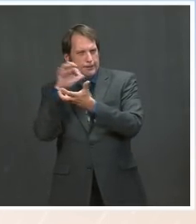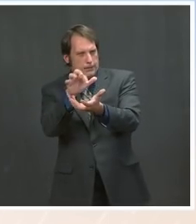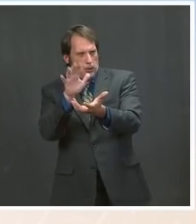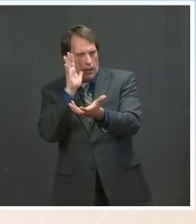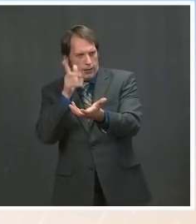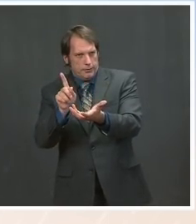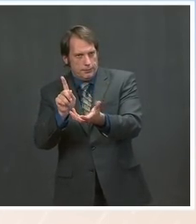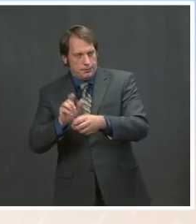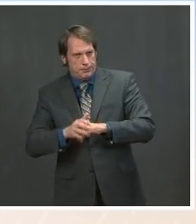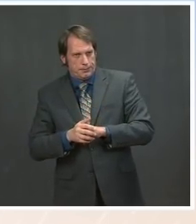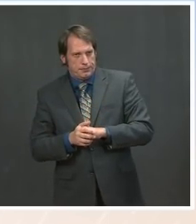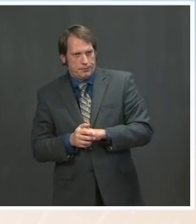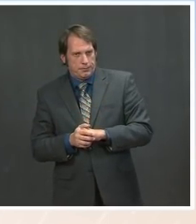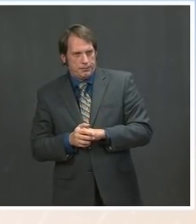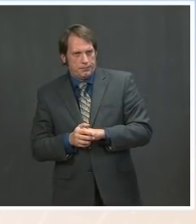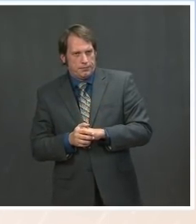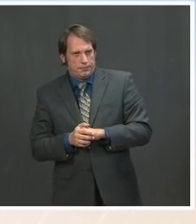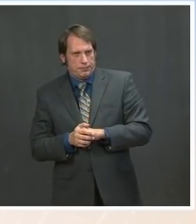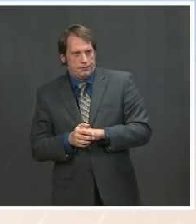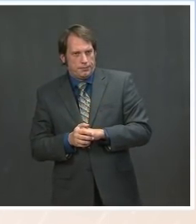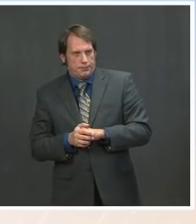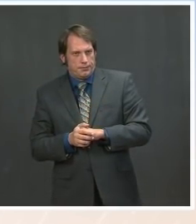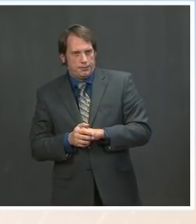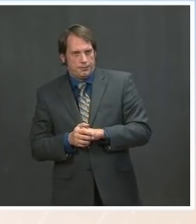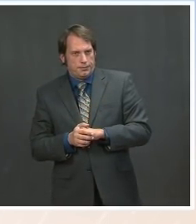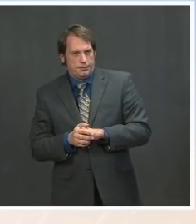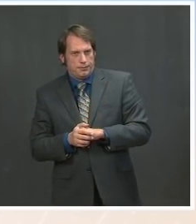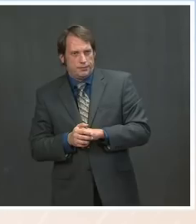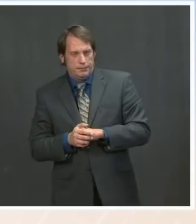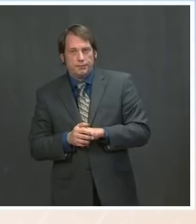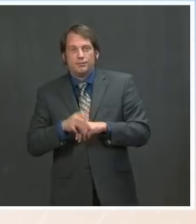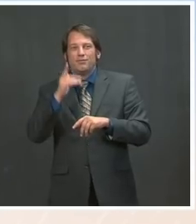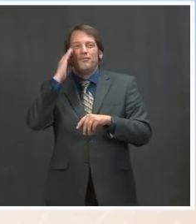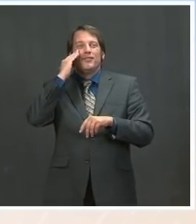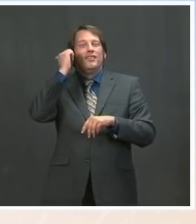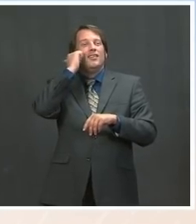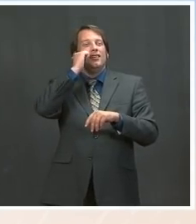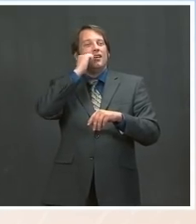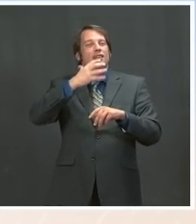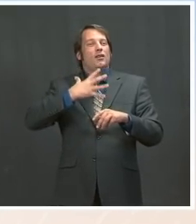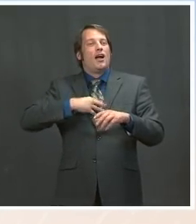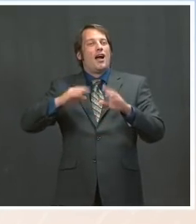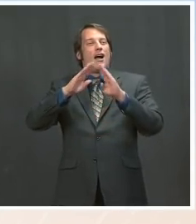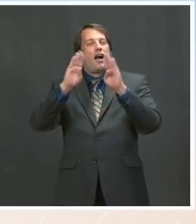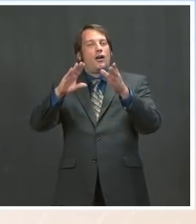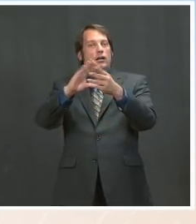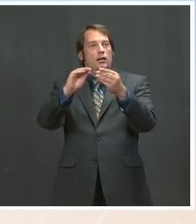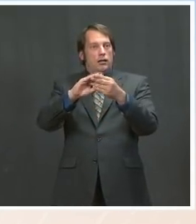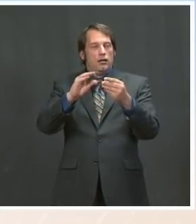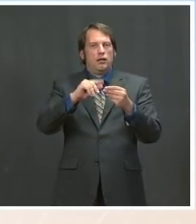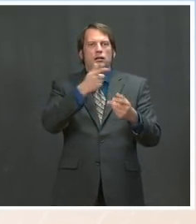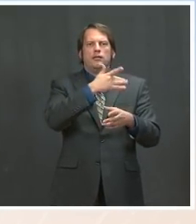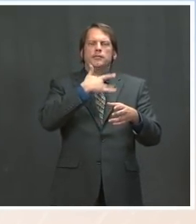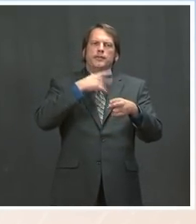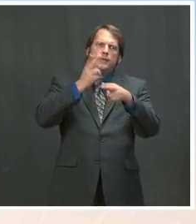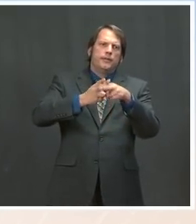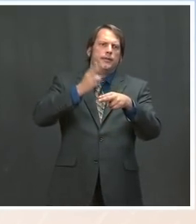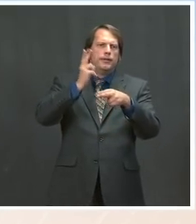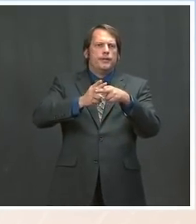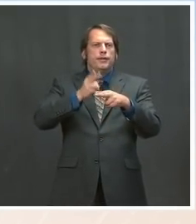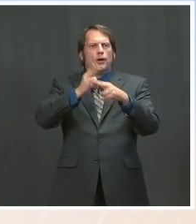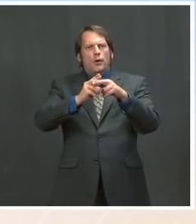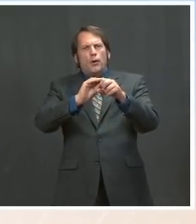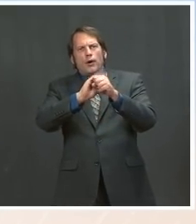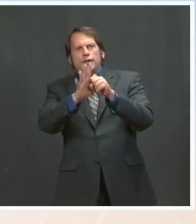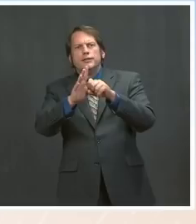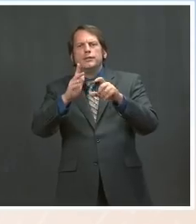House's priorities, why should we conclude that the guns and violence is not a top priority? Ms. Well, having played some role in some White